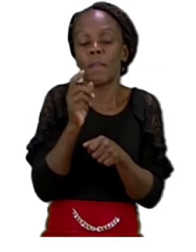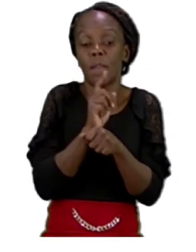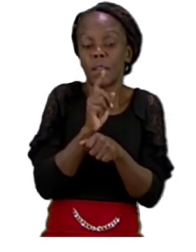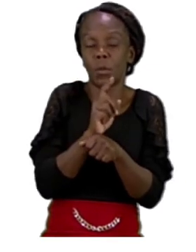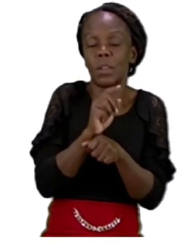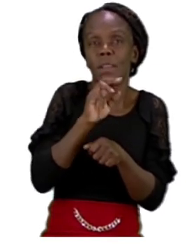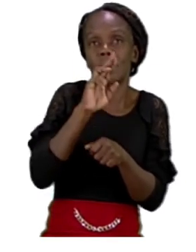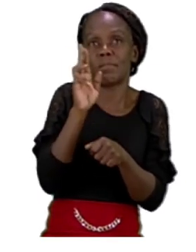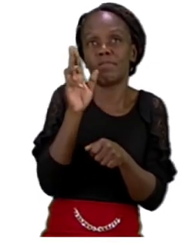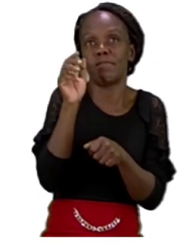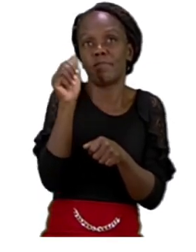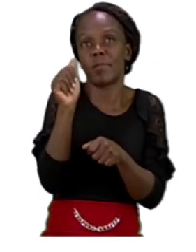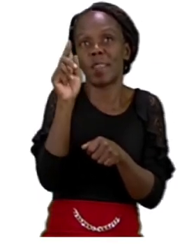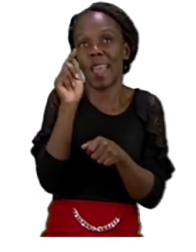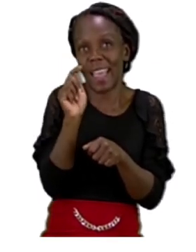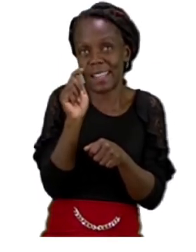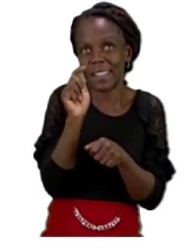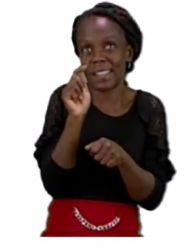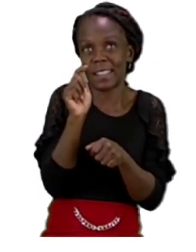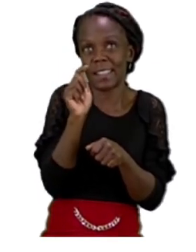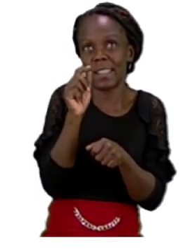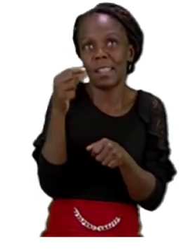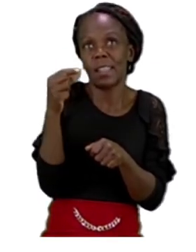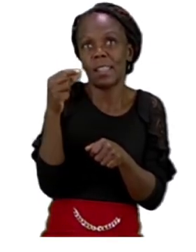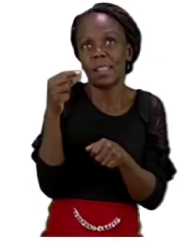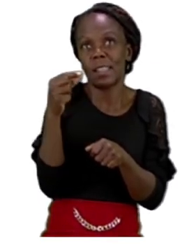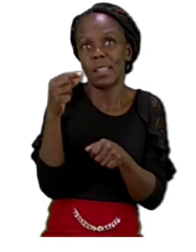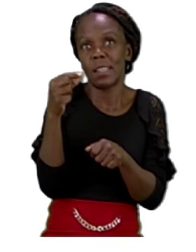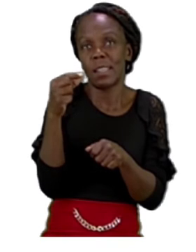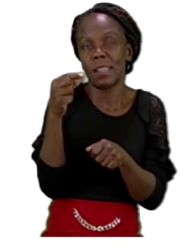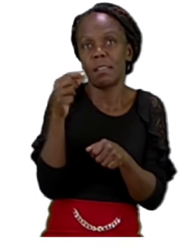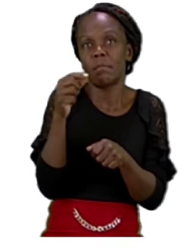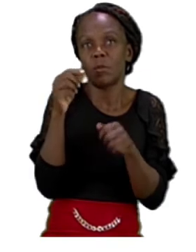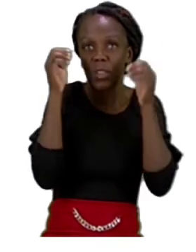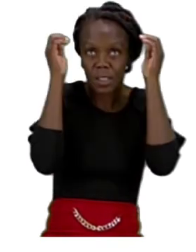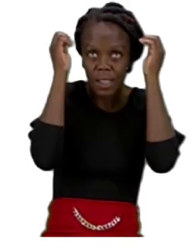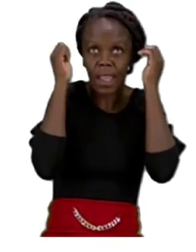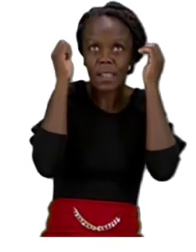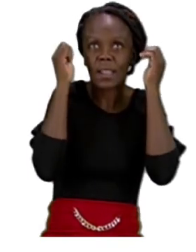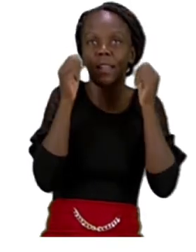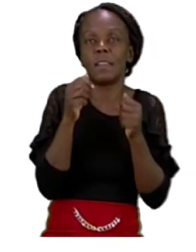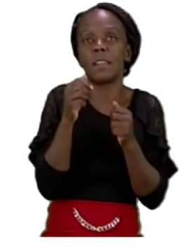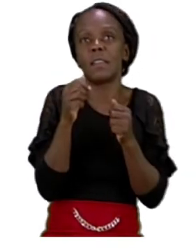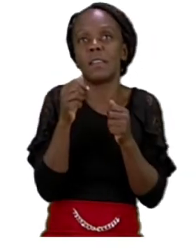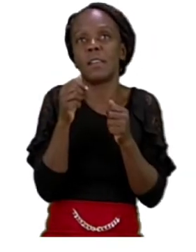Or glove? Or tree?